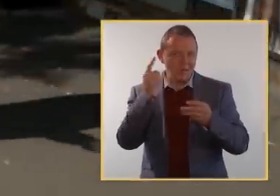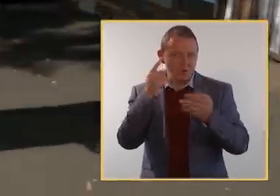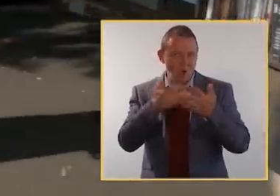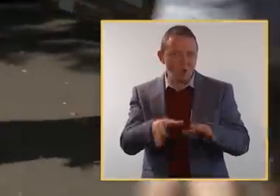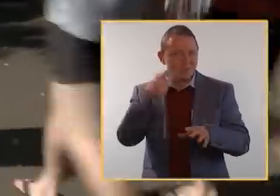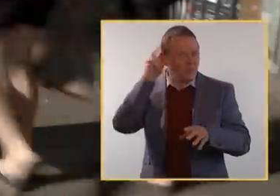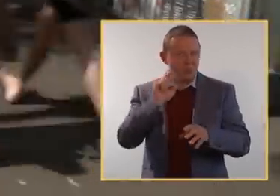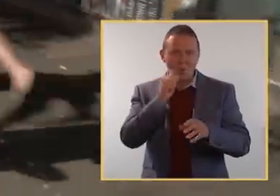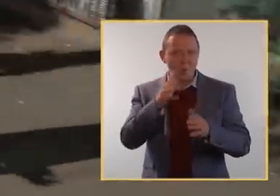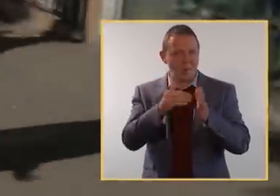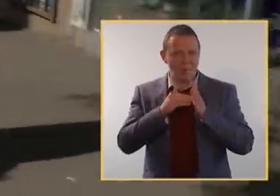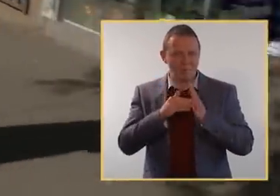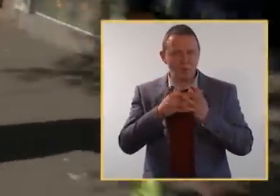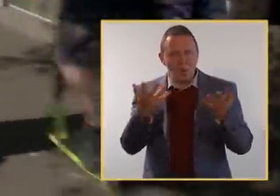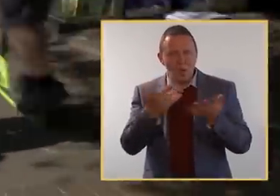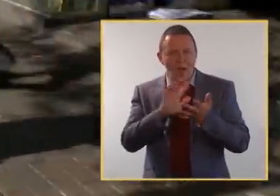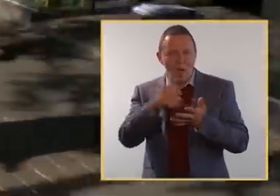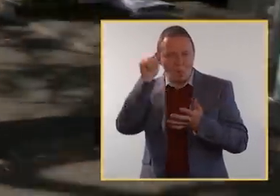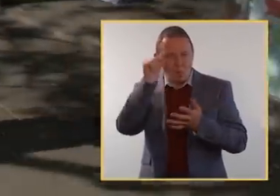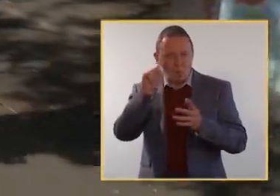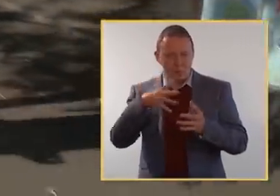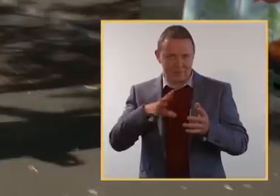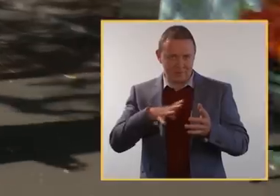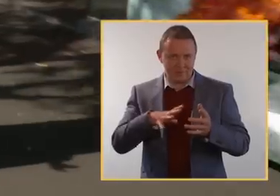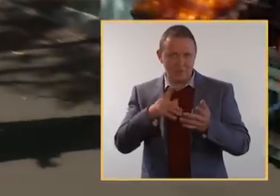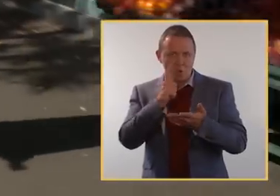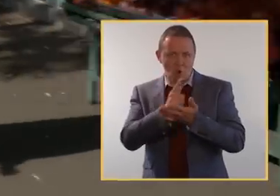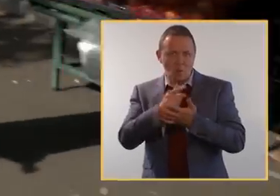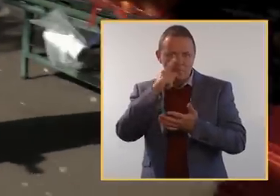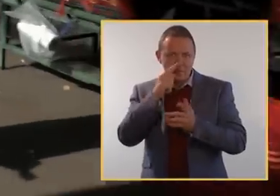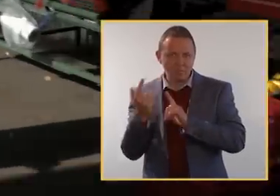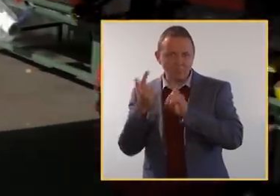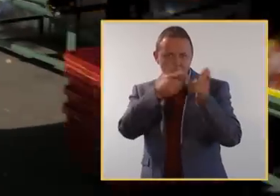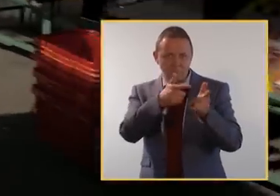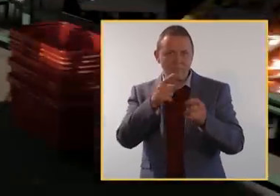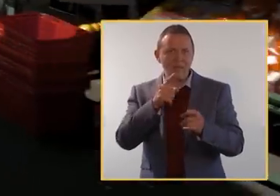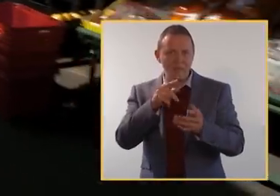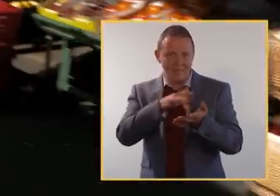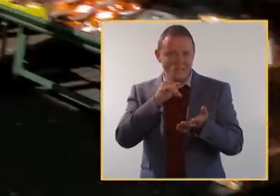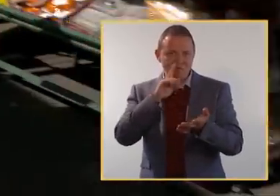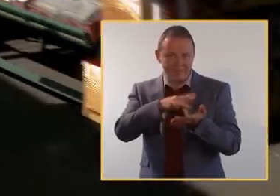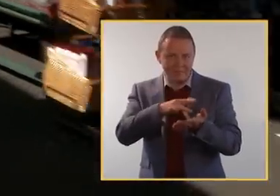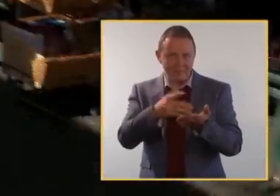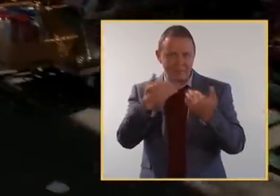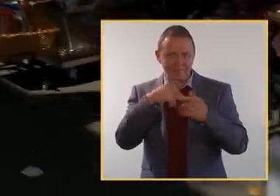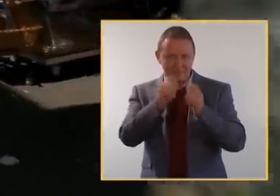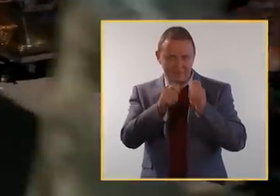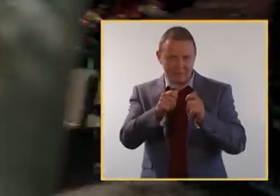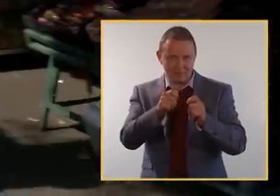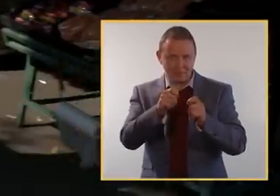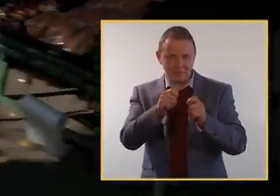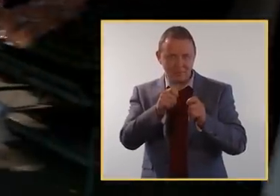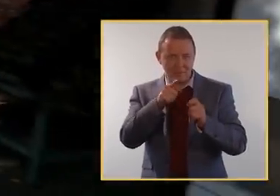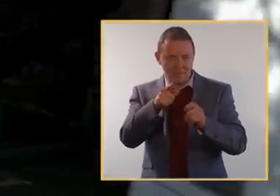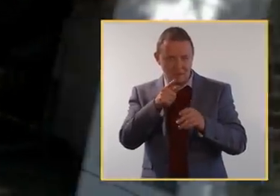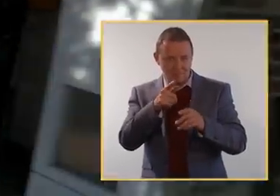For some kinds of hearing loss, a hearing aid won't help at all. So, how do you work out what's right for you? Well, a lot of people will head to a hearing clinic